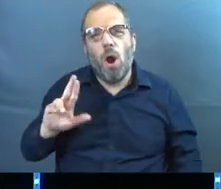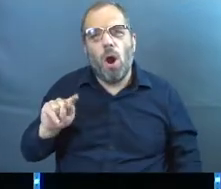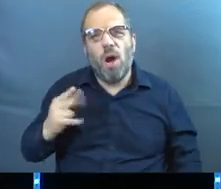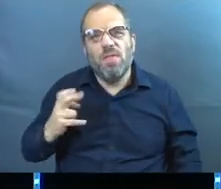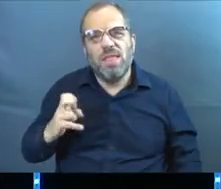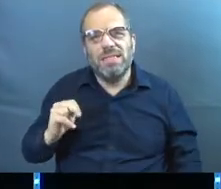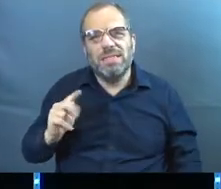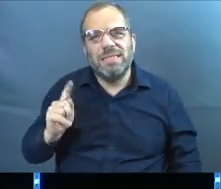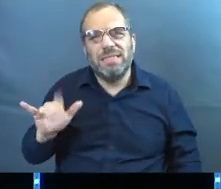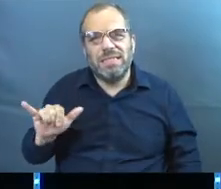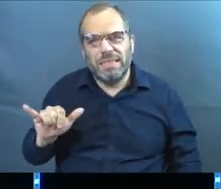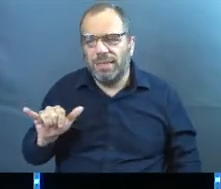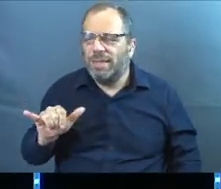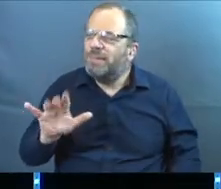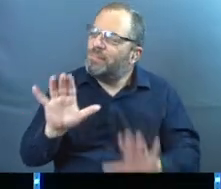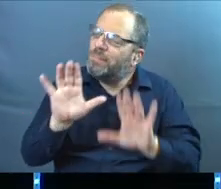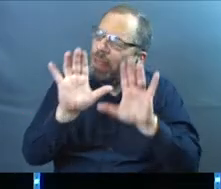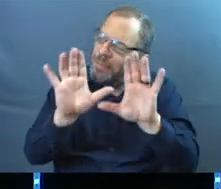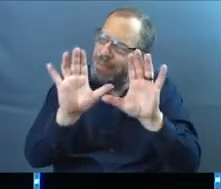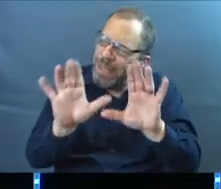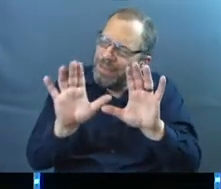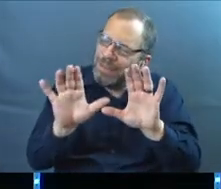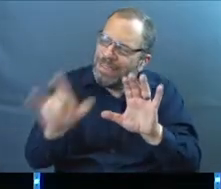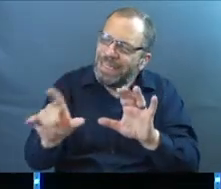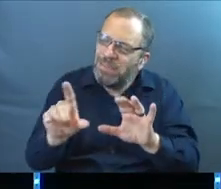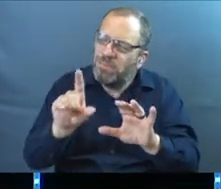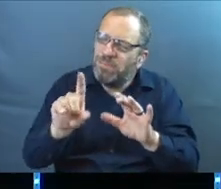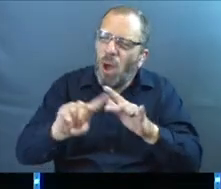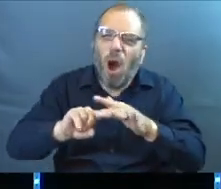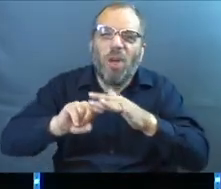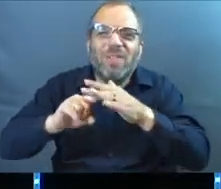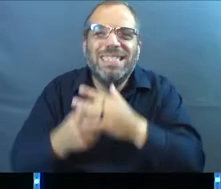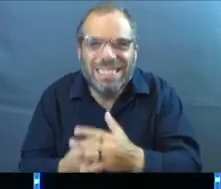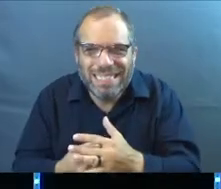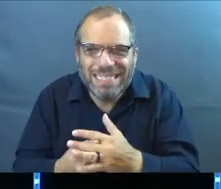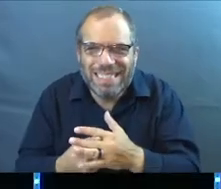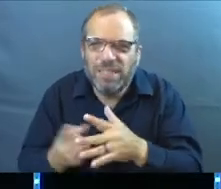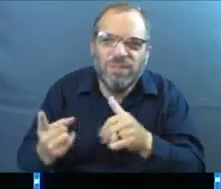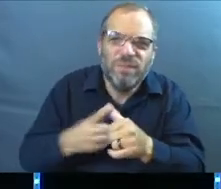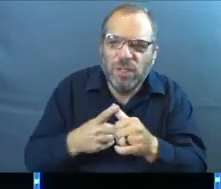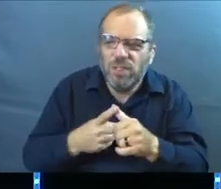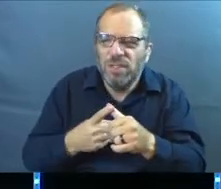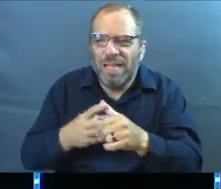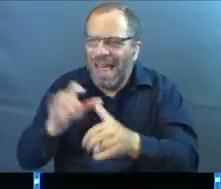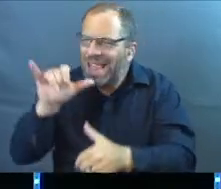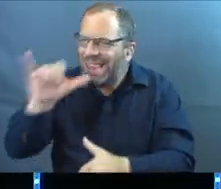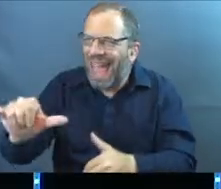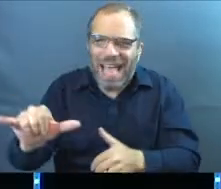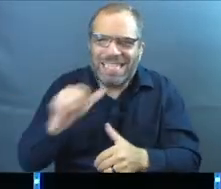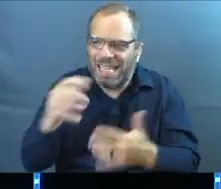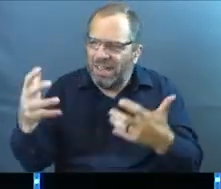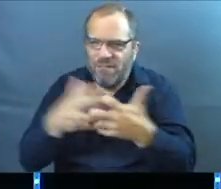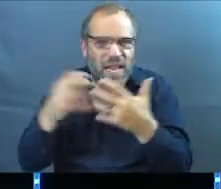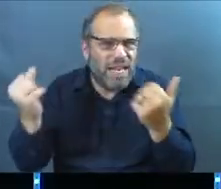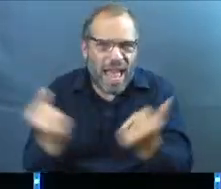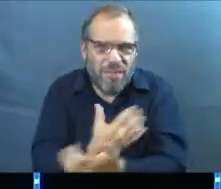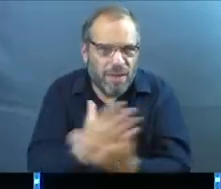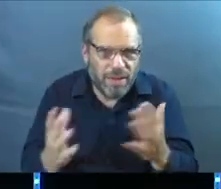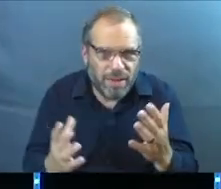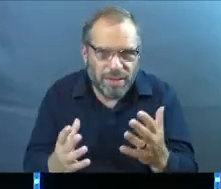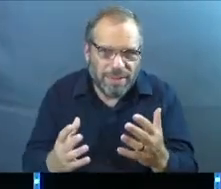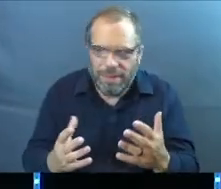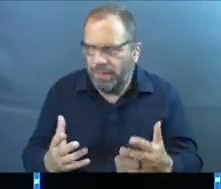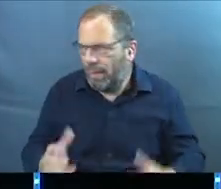disclaimer, okay? This does not, this authenticity matters, and it being valuable and quality is better. It's like that doesn't fit everything, okay?